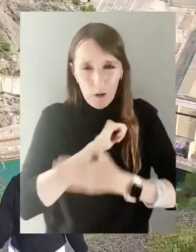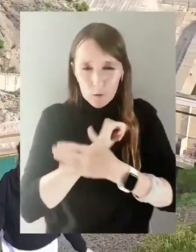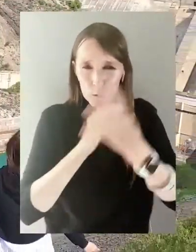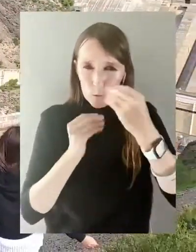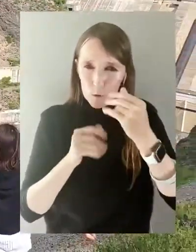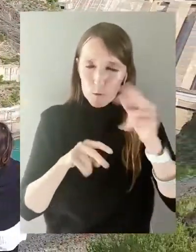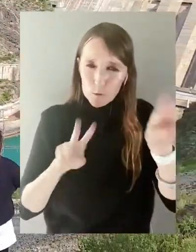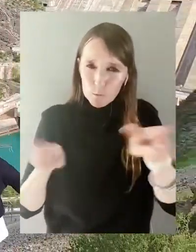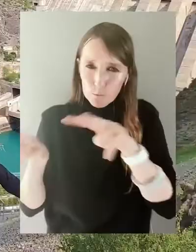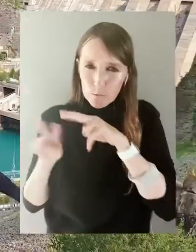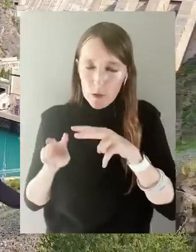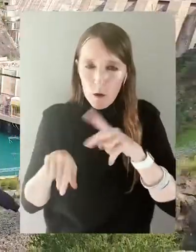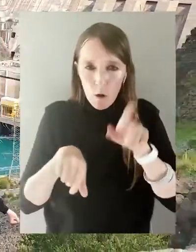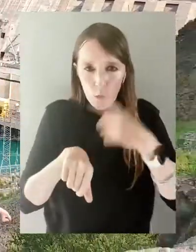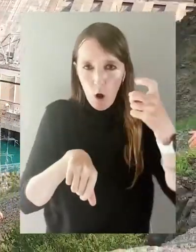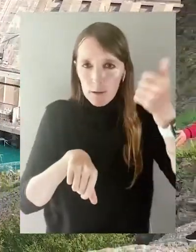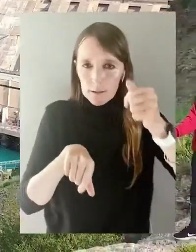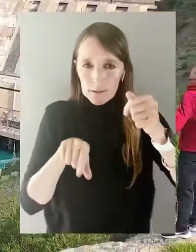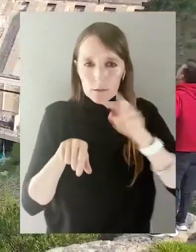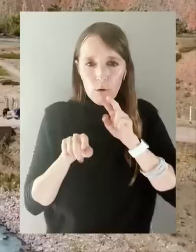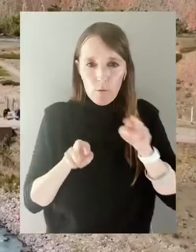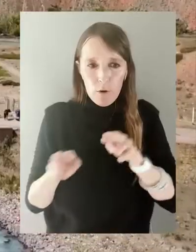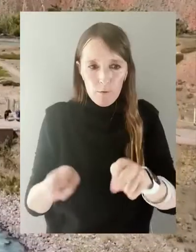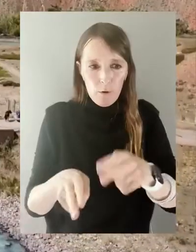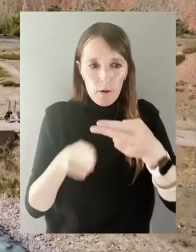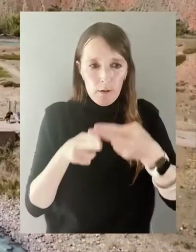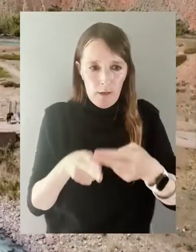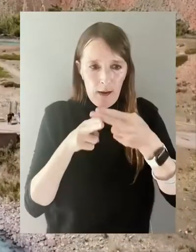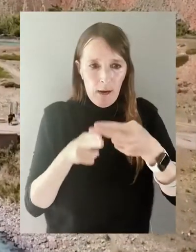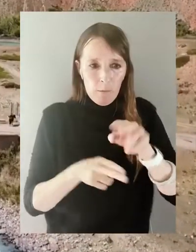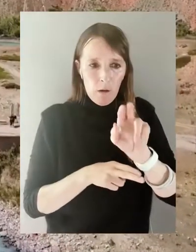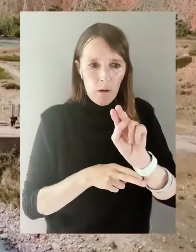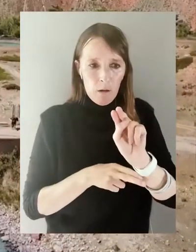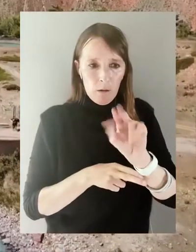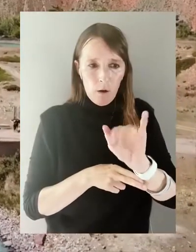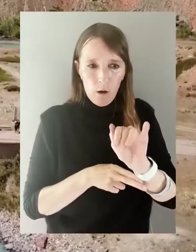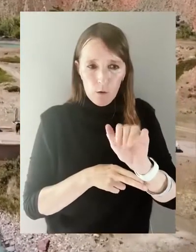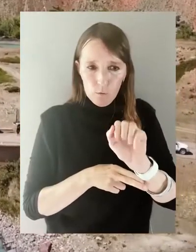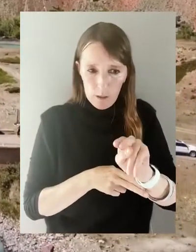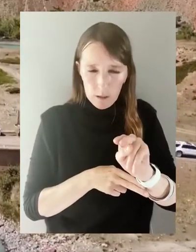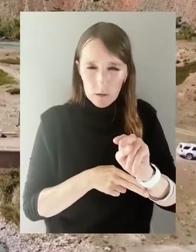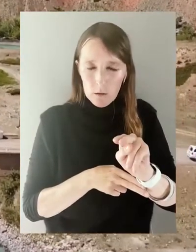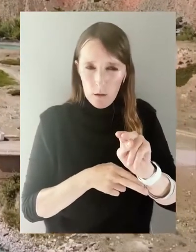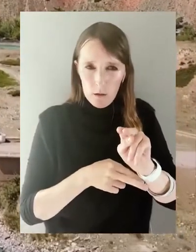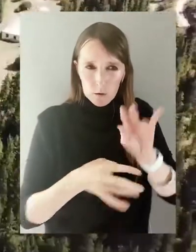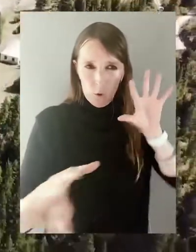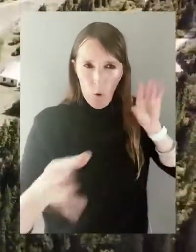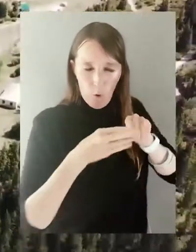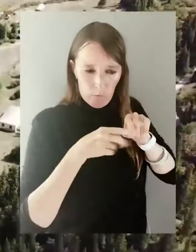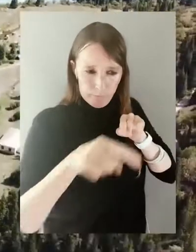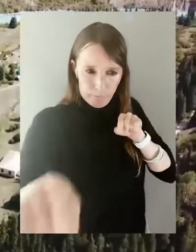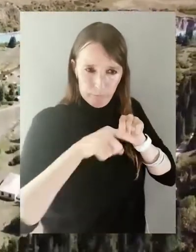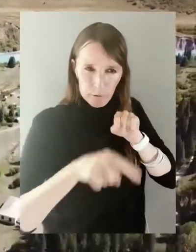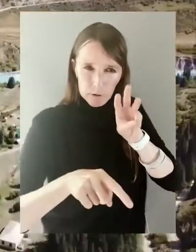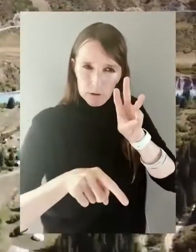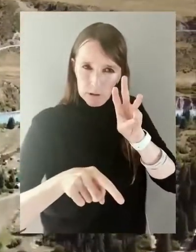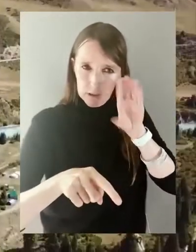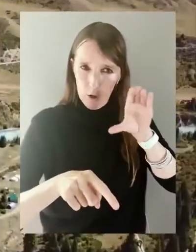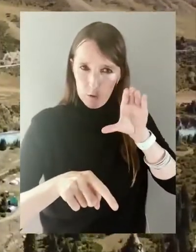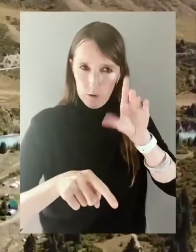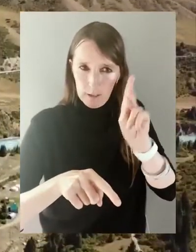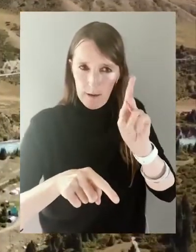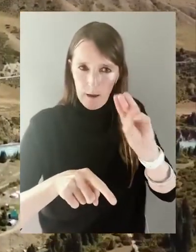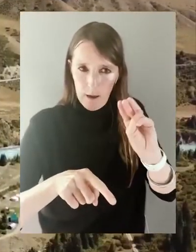and give a splendid scenery all over the country. The largest and the longest river is called Narin, which stretched for about